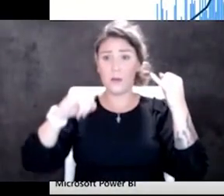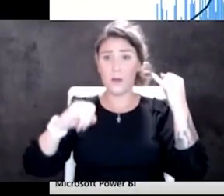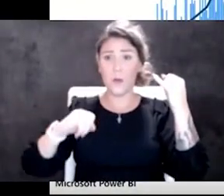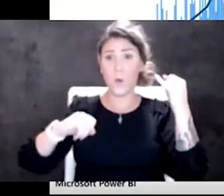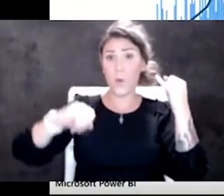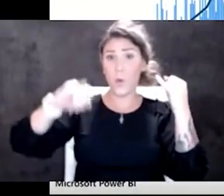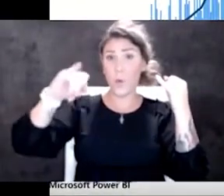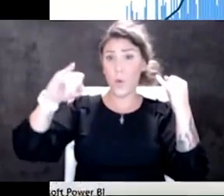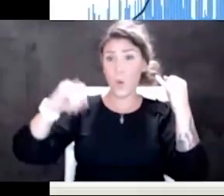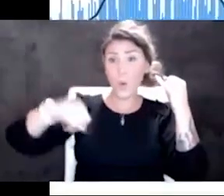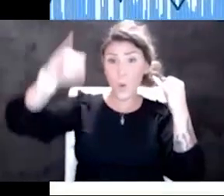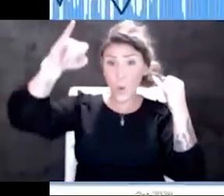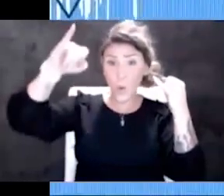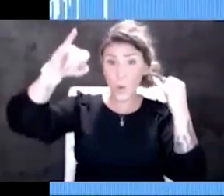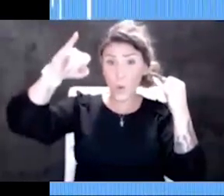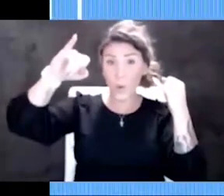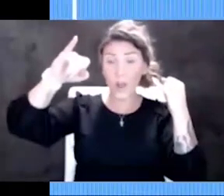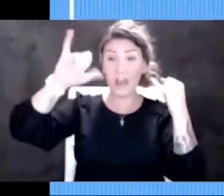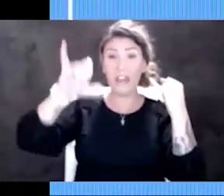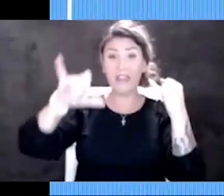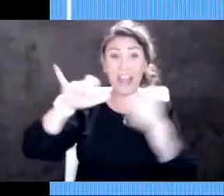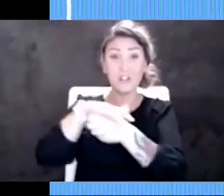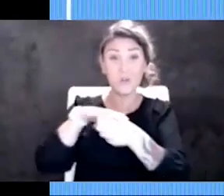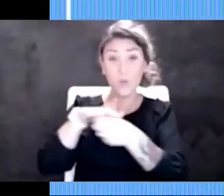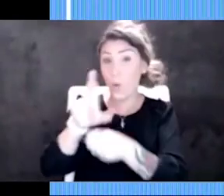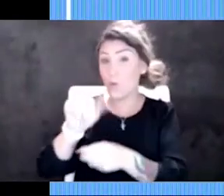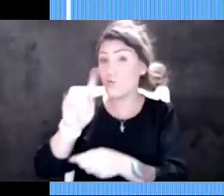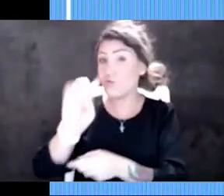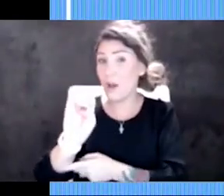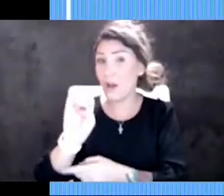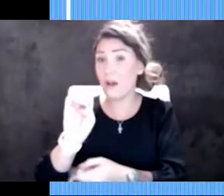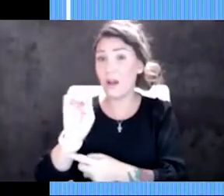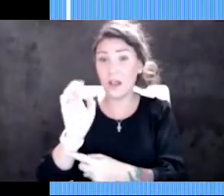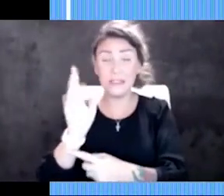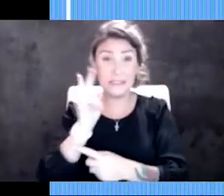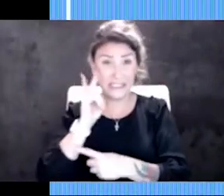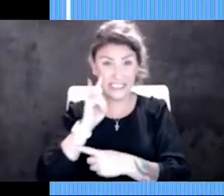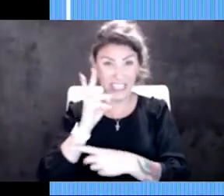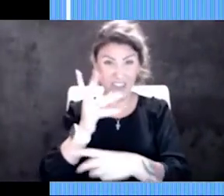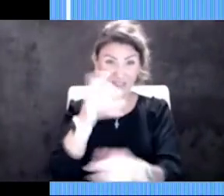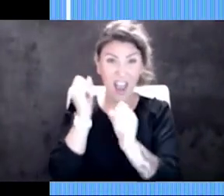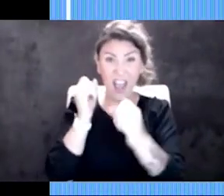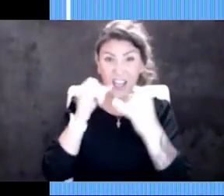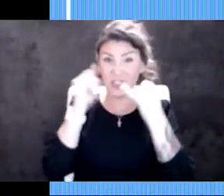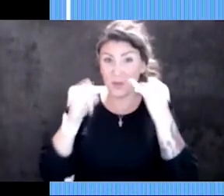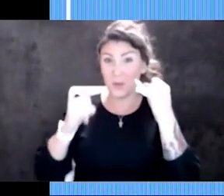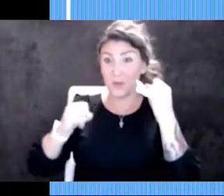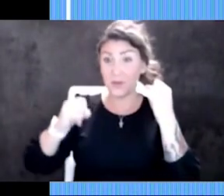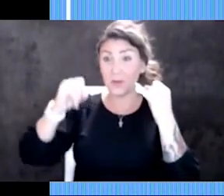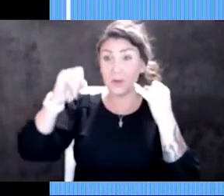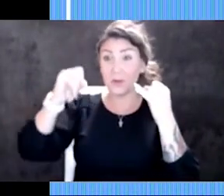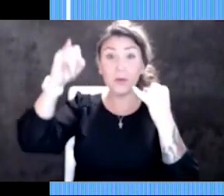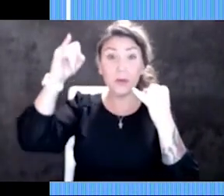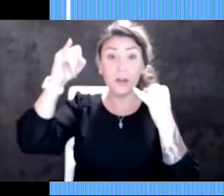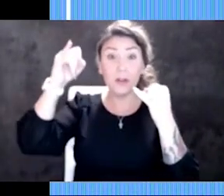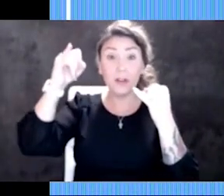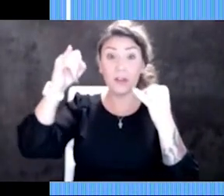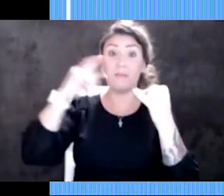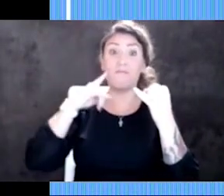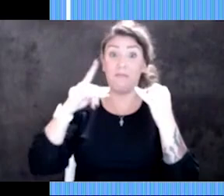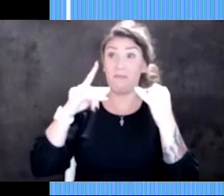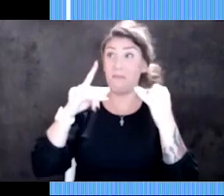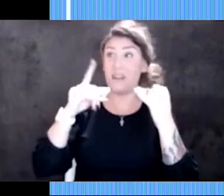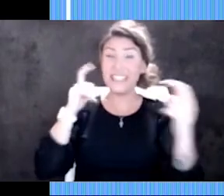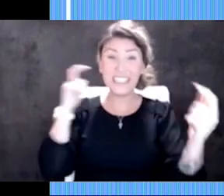curve is. That's our local rate. Look at how fast it's going up back in the biggest surge we've had, then in the surge we had just